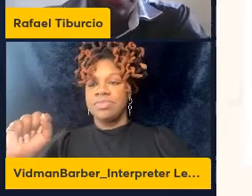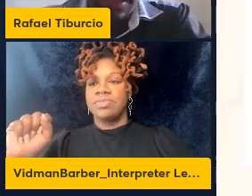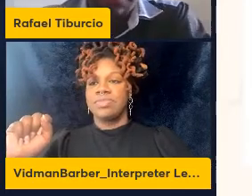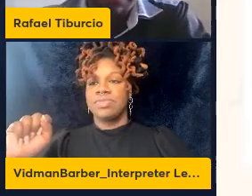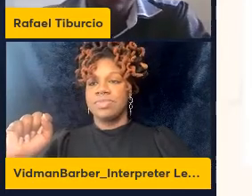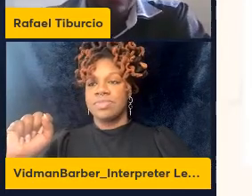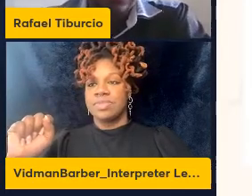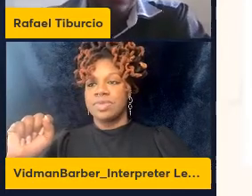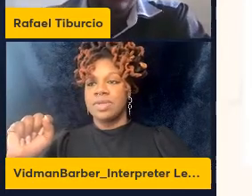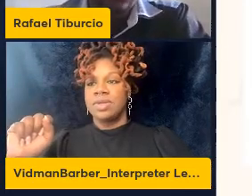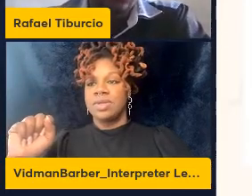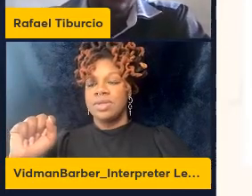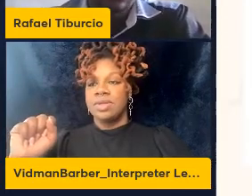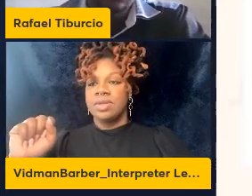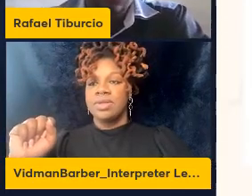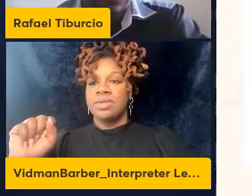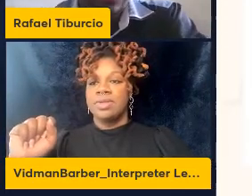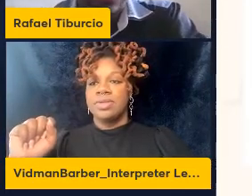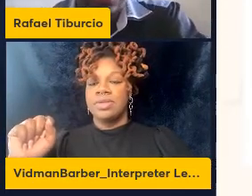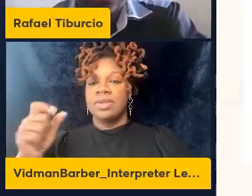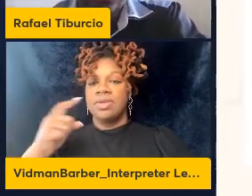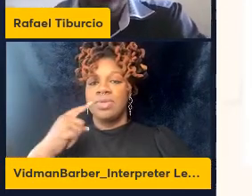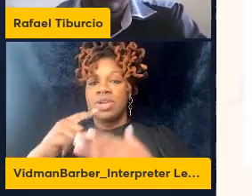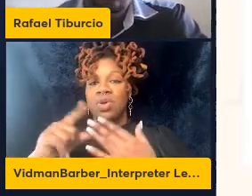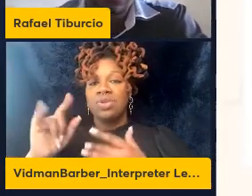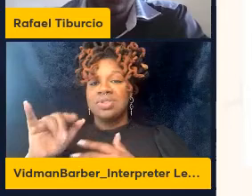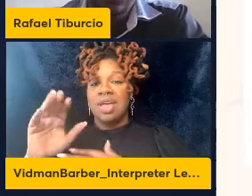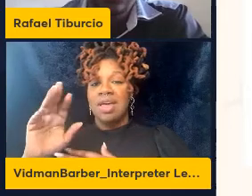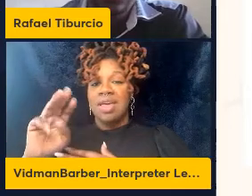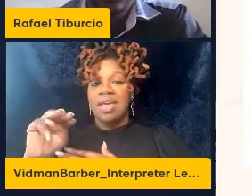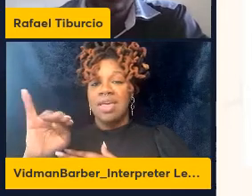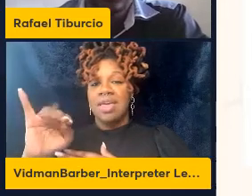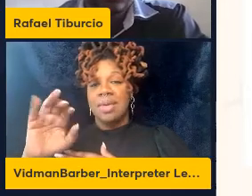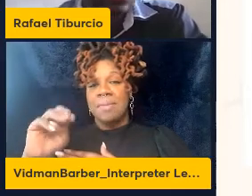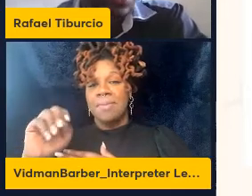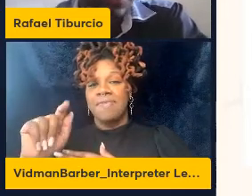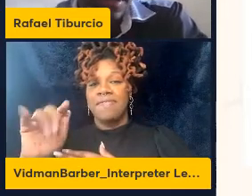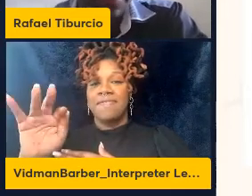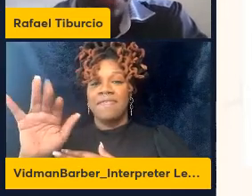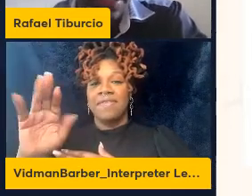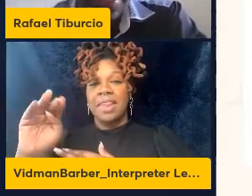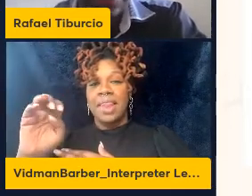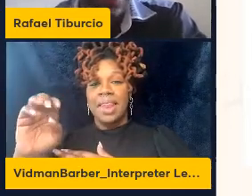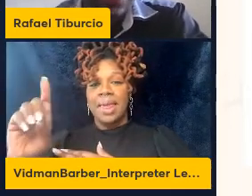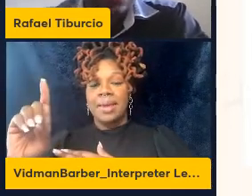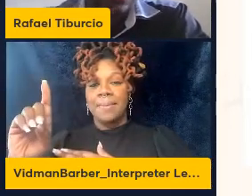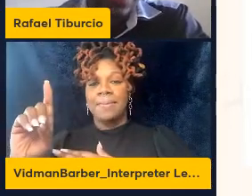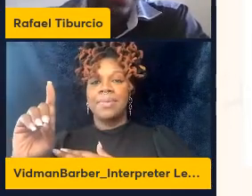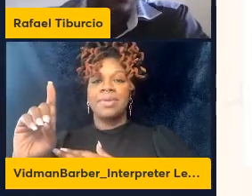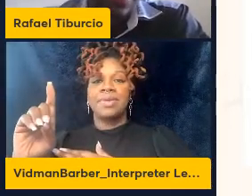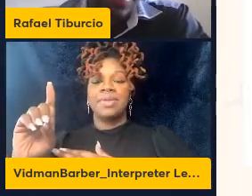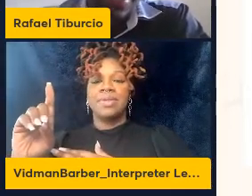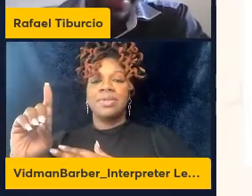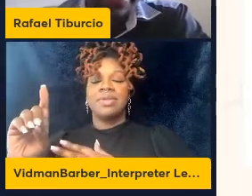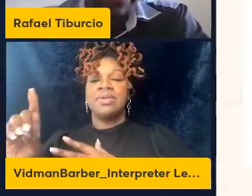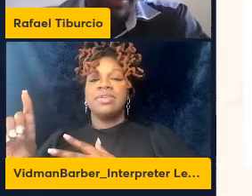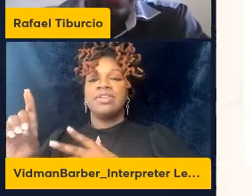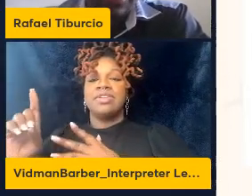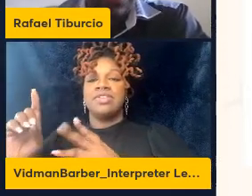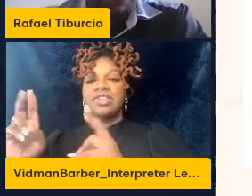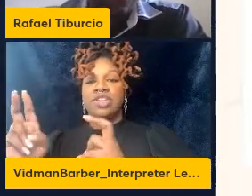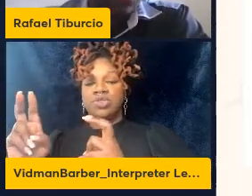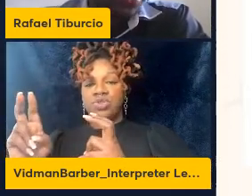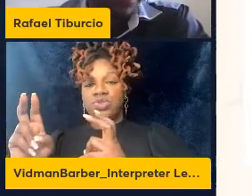these inflamed lymph nodes so what we can see here is that patients that did not develop TBIs they have higher